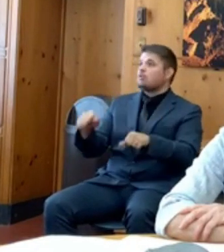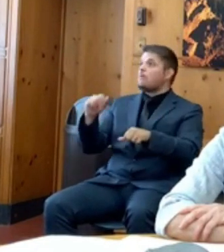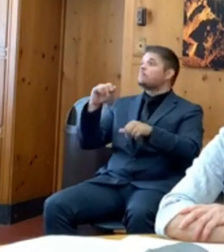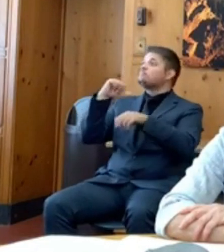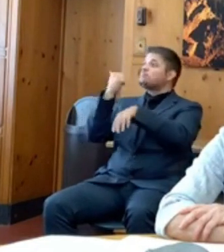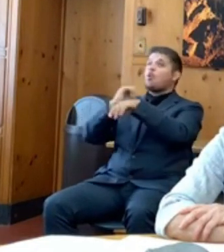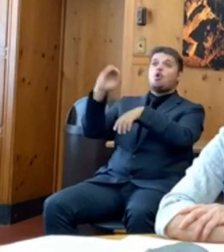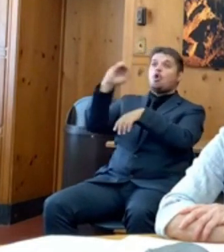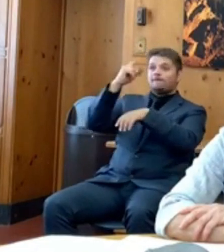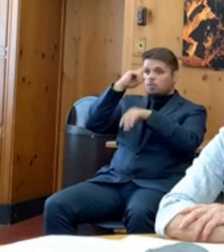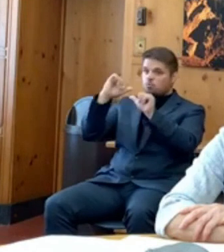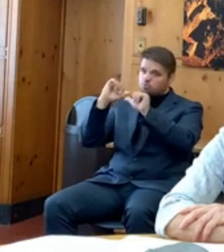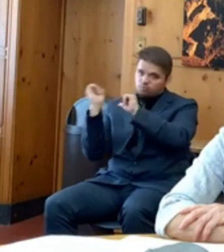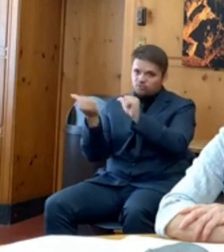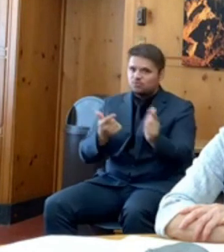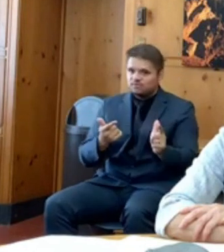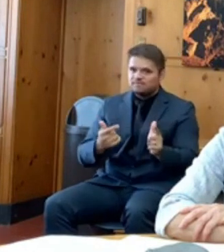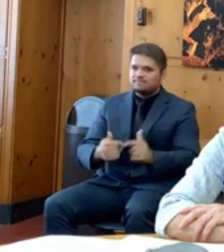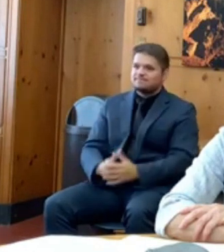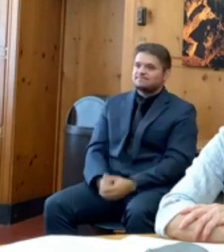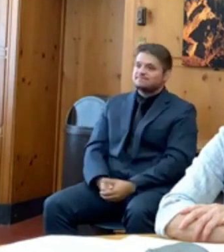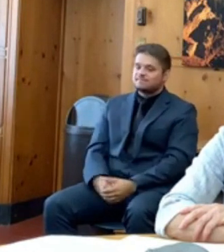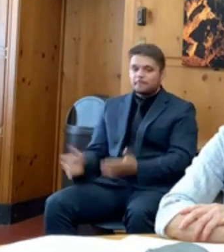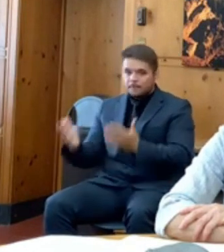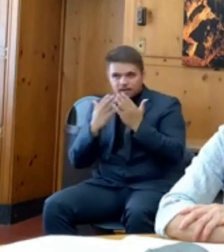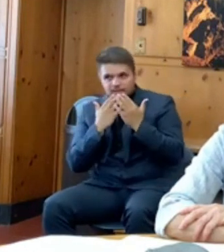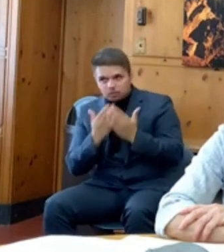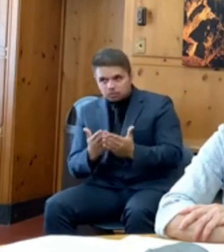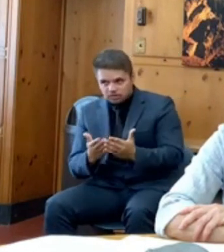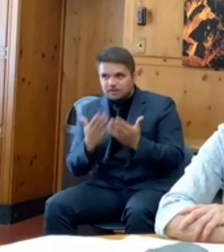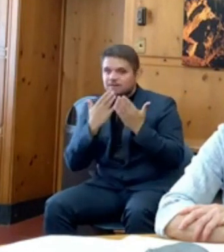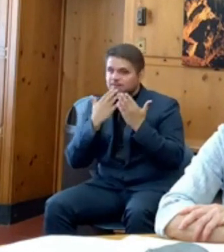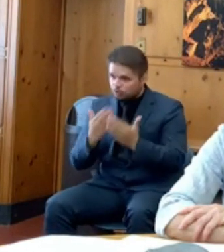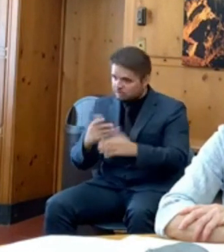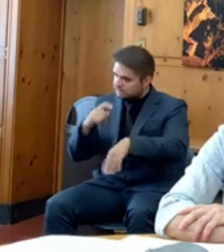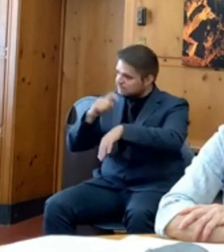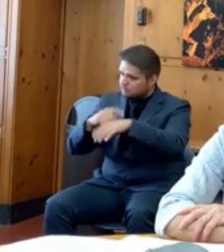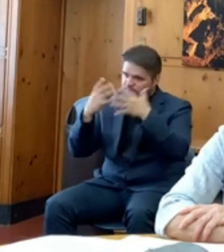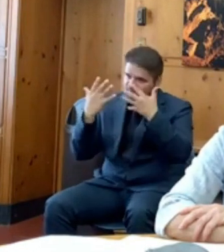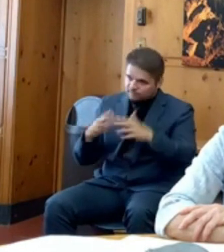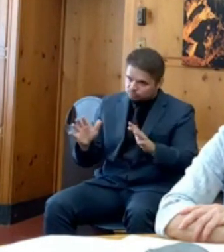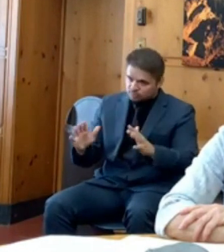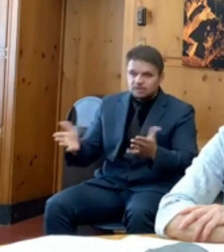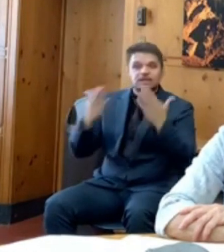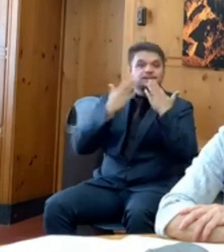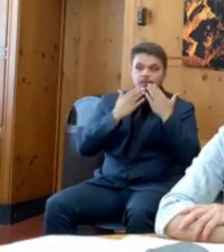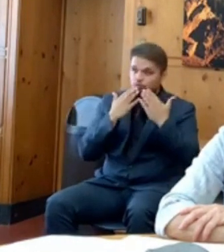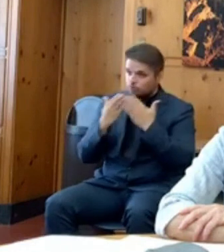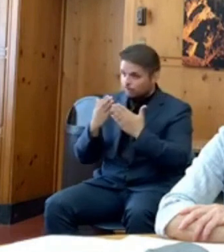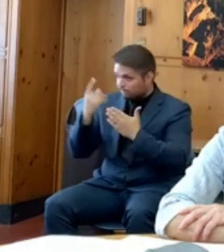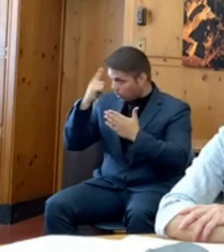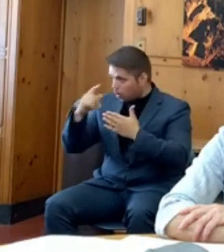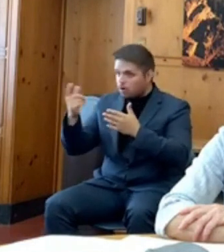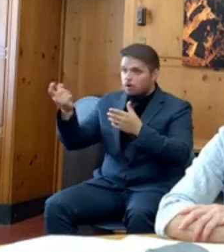Thank you. Thanks, Kevin. That's all the time we have for questions today, everyone. Thanks for calling in.